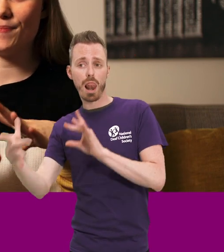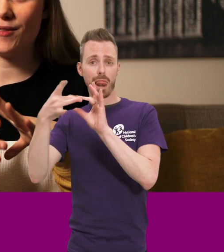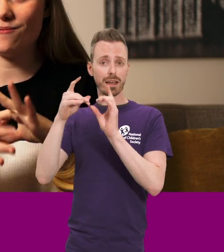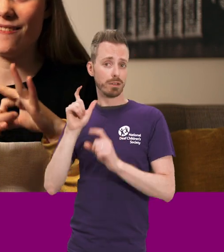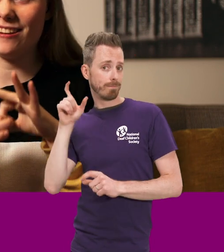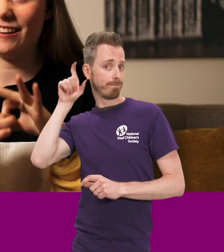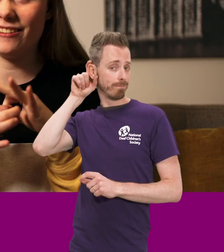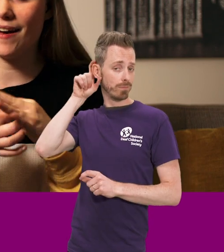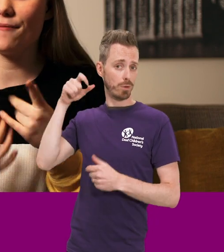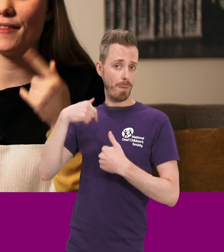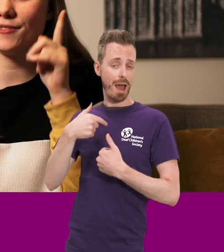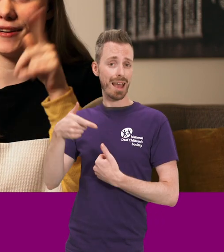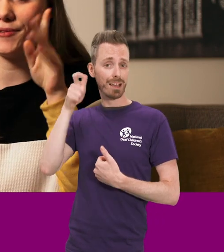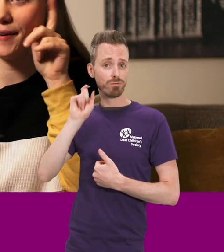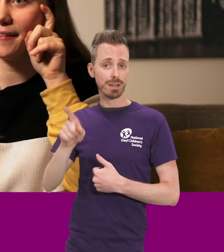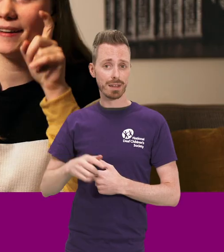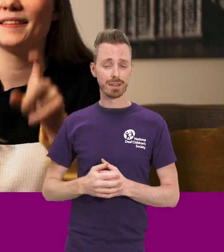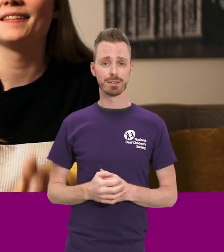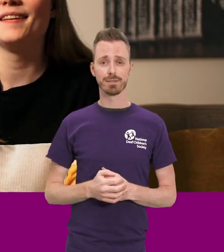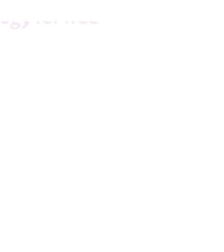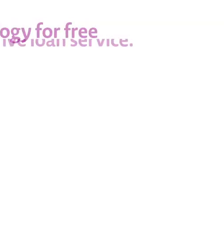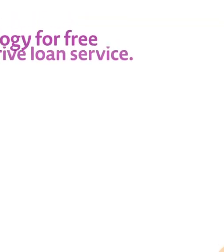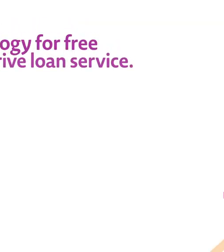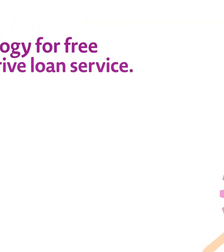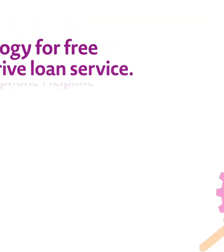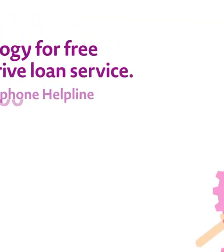the whatever link you have and then straight to your hearing aids.